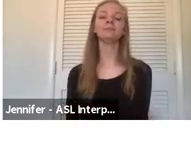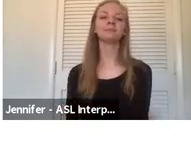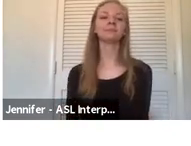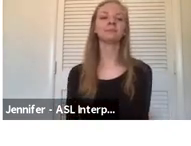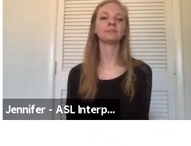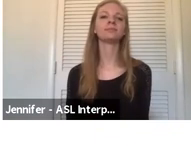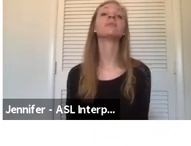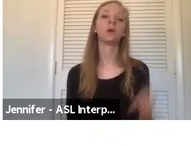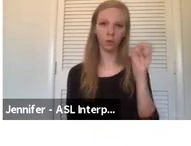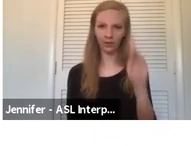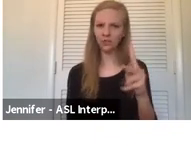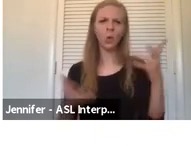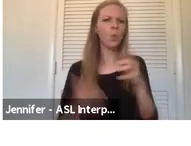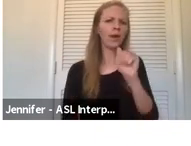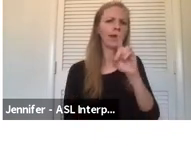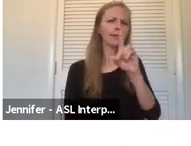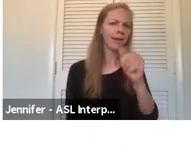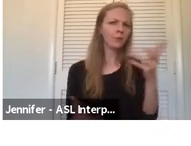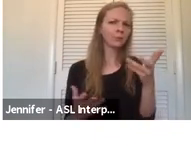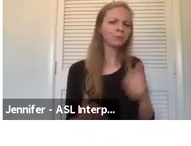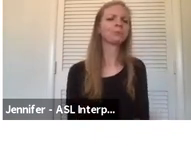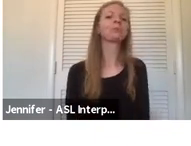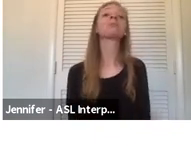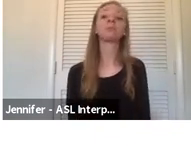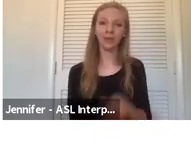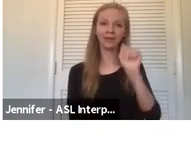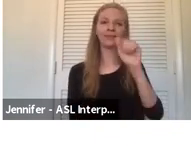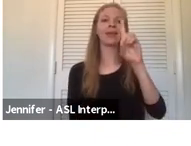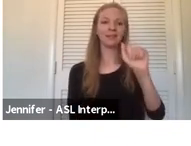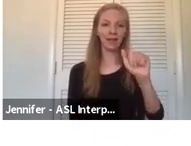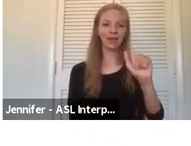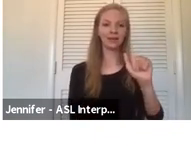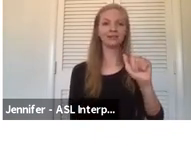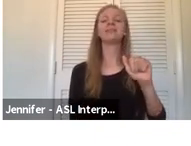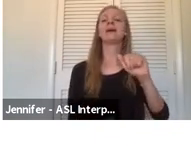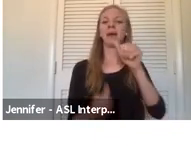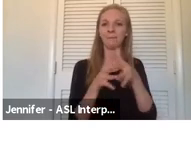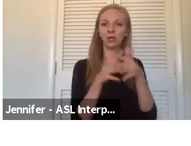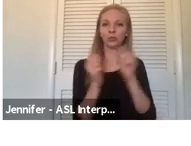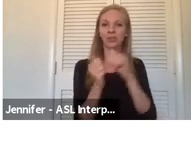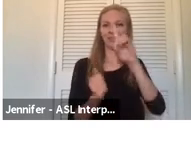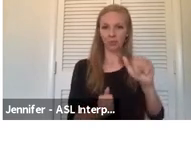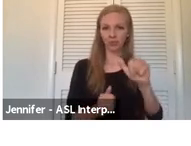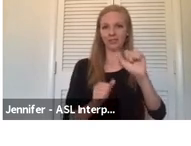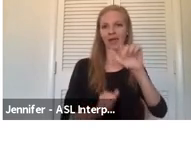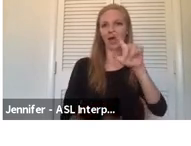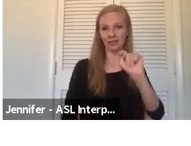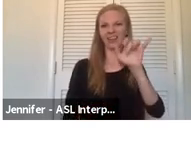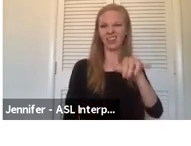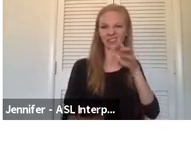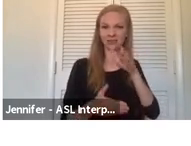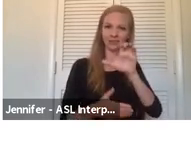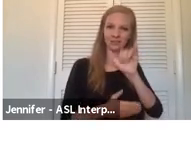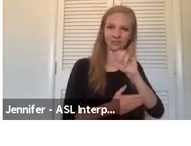All right. So what's the ADA? The ADA, the Americans with Disabilities Act, was a civil rights law